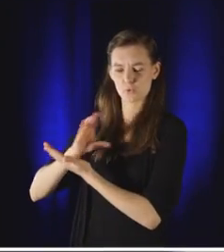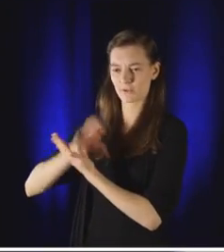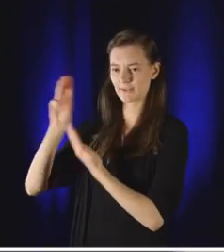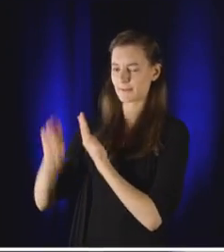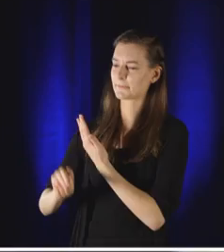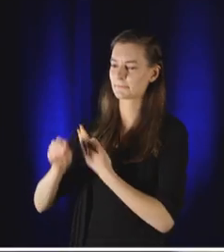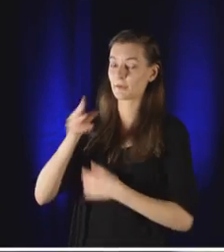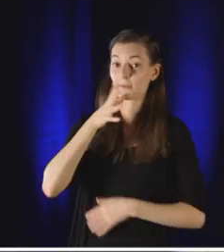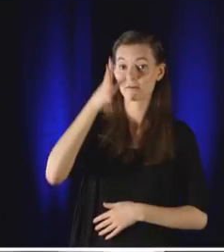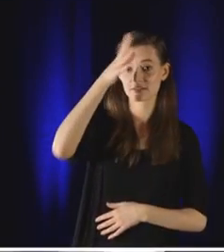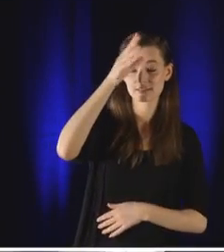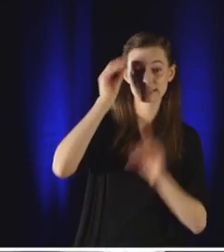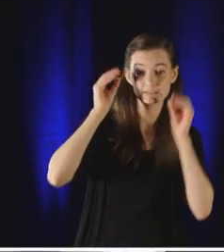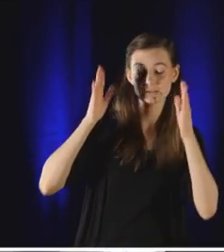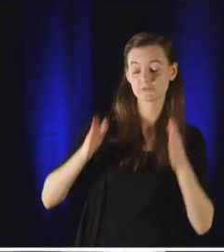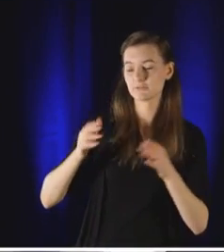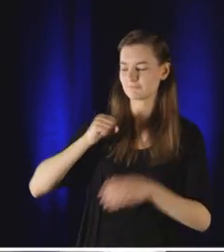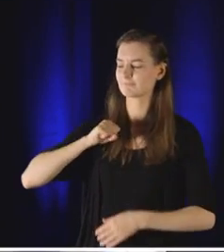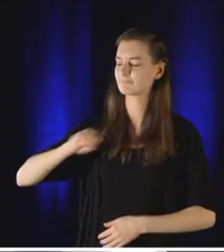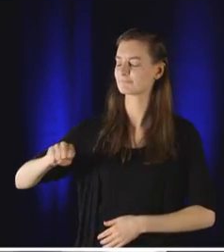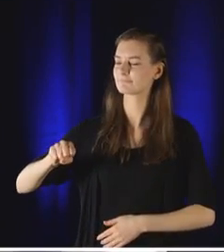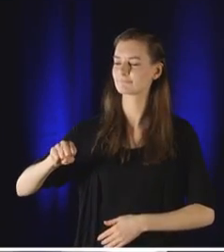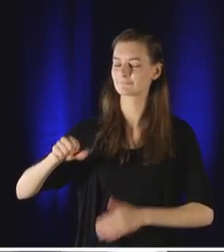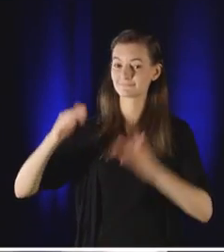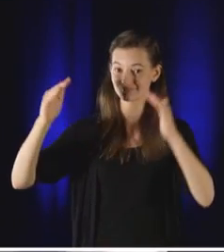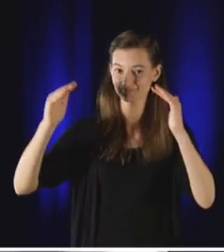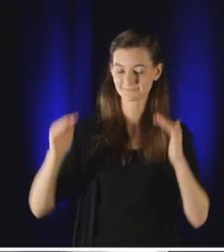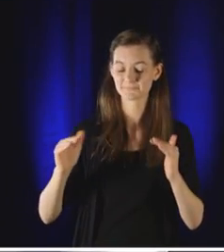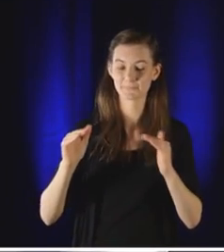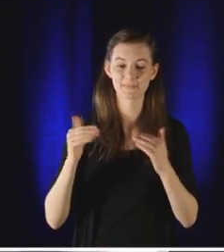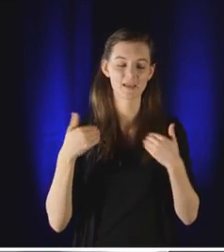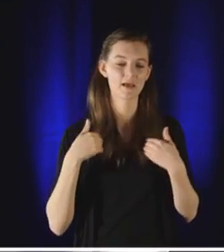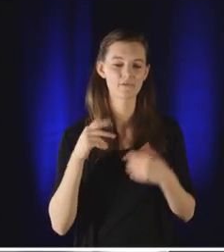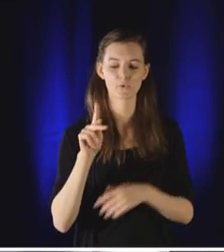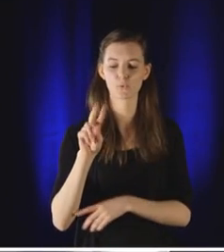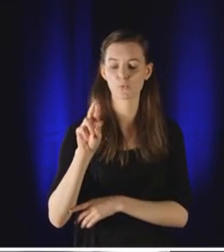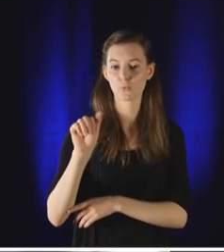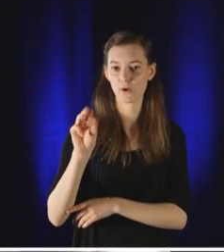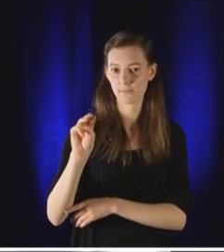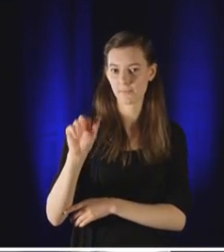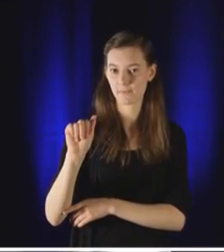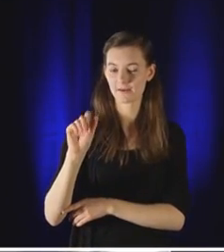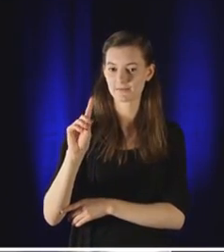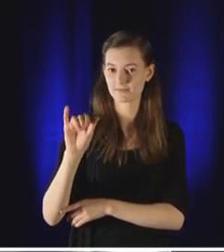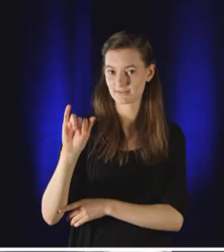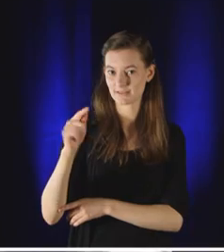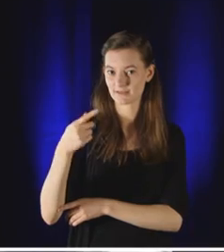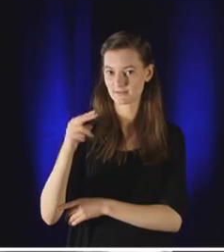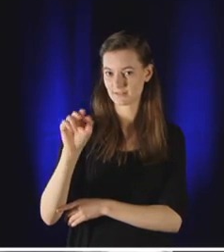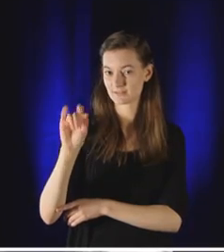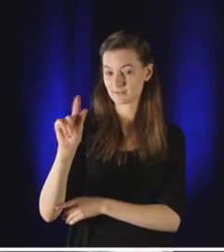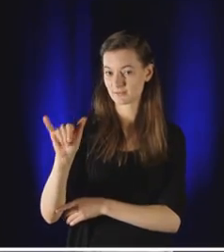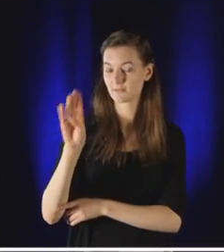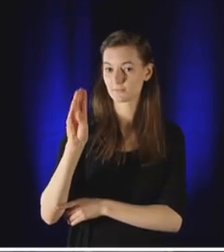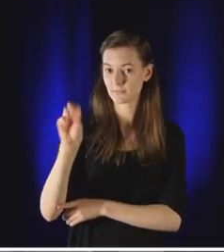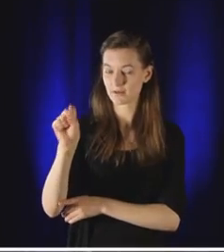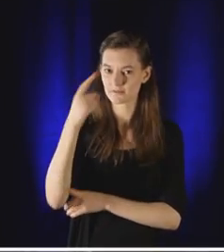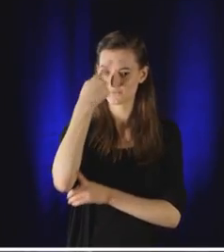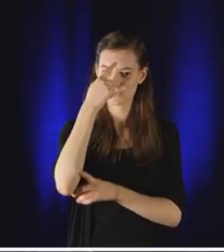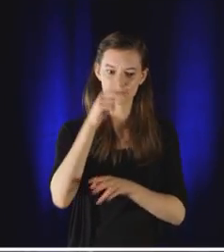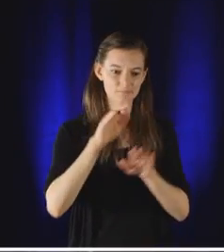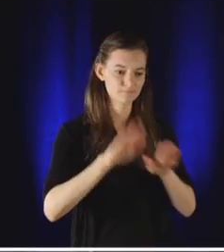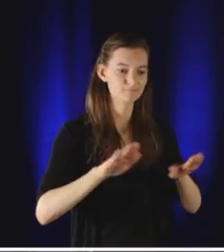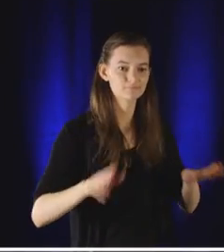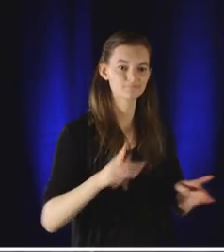ISIS and to Assad. For instance, they've created the Karama Dignity Bus, which is a mobile trauma center for children. Women are